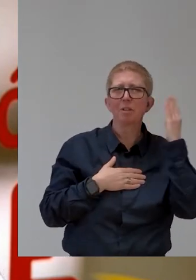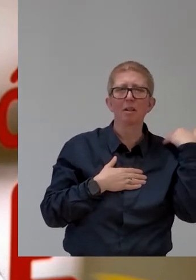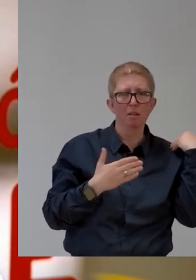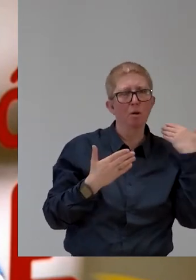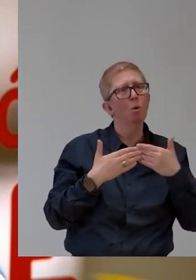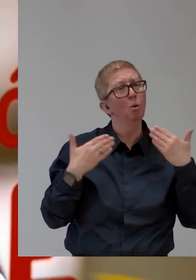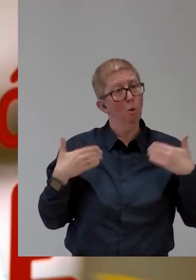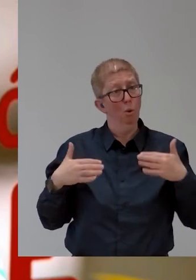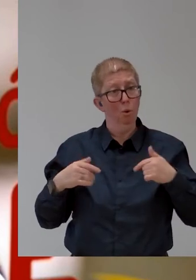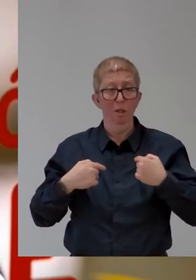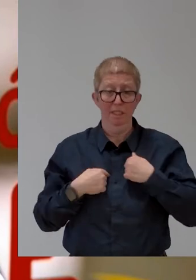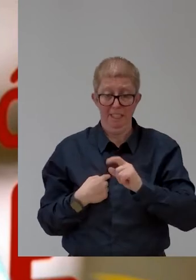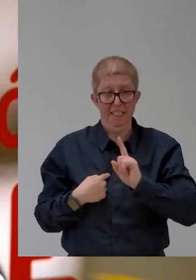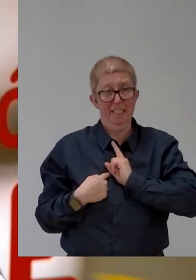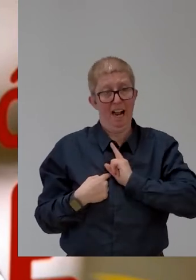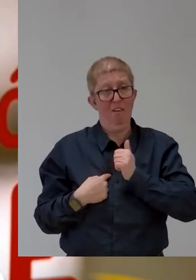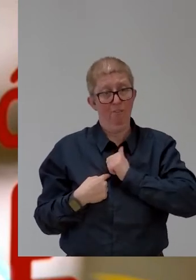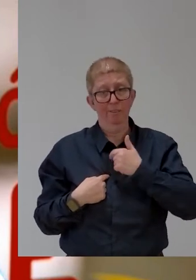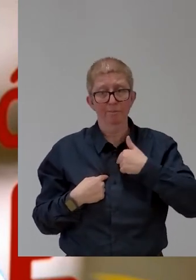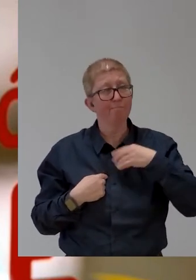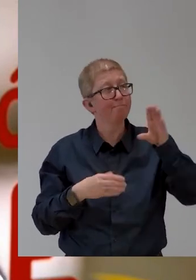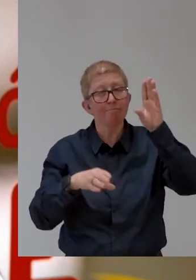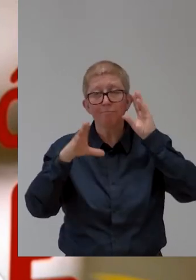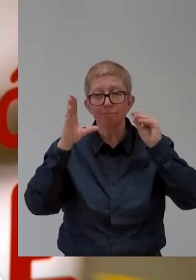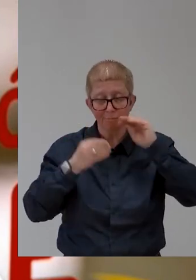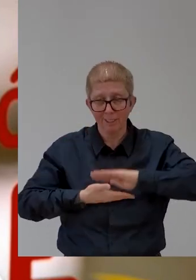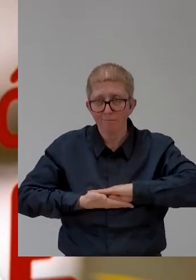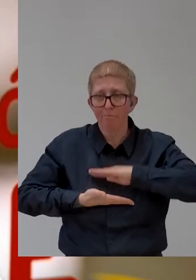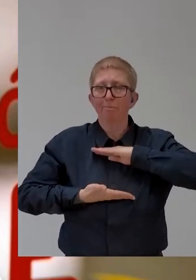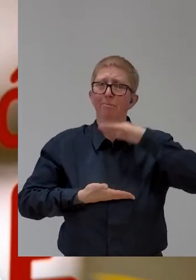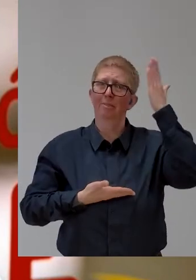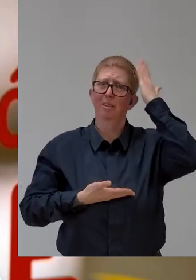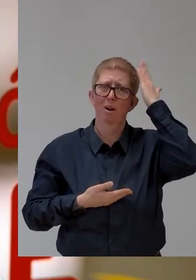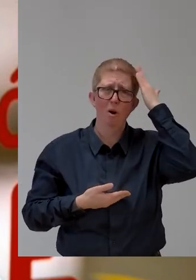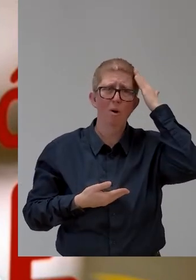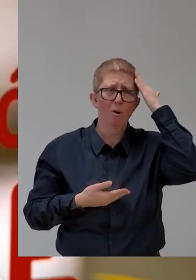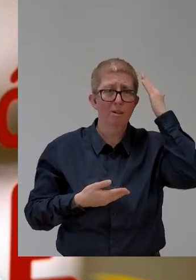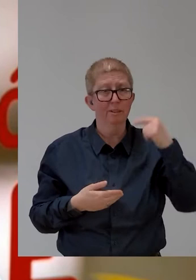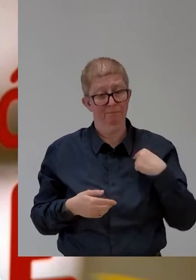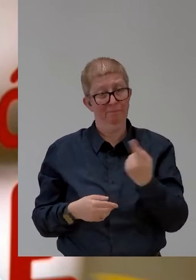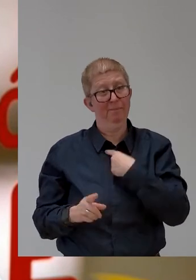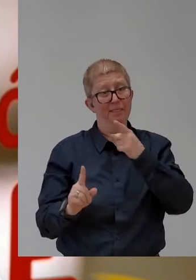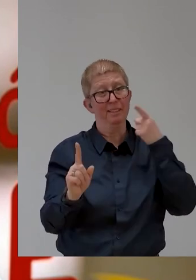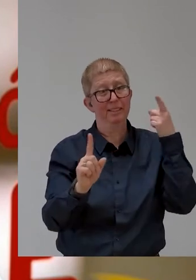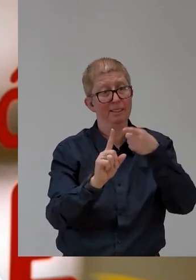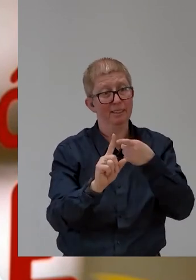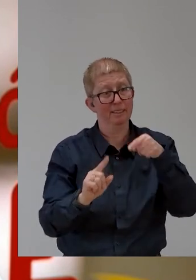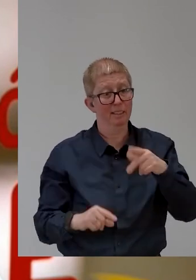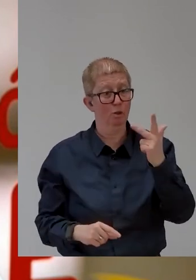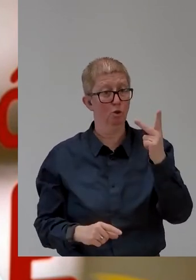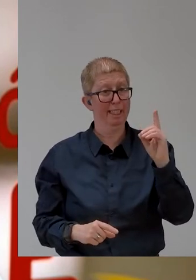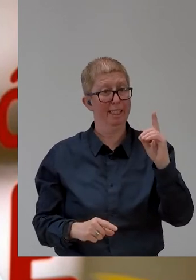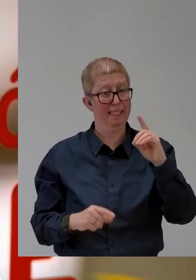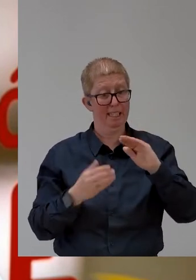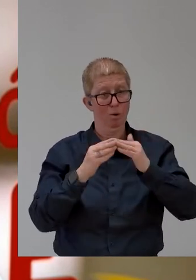ourselves. We will like this 3D community that is beginning to emerge within Zero Project to become a